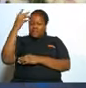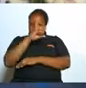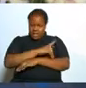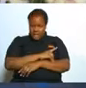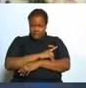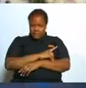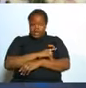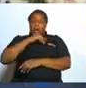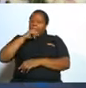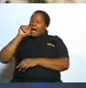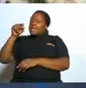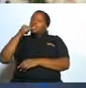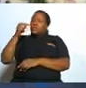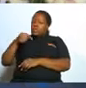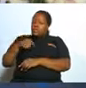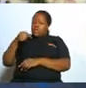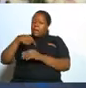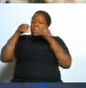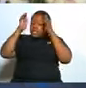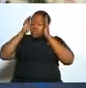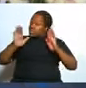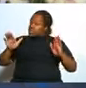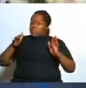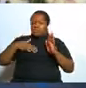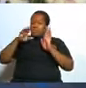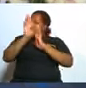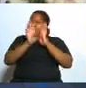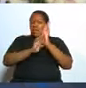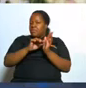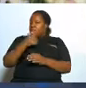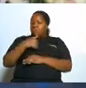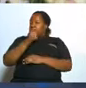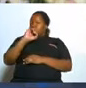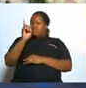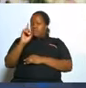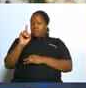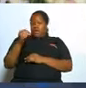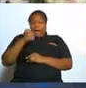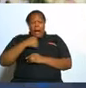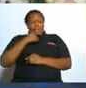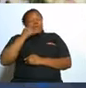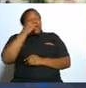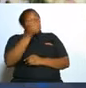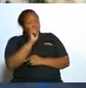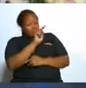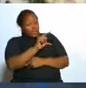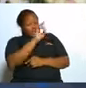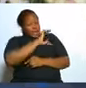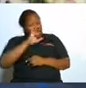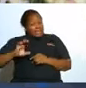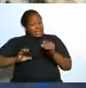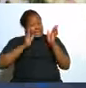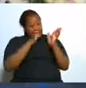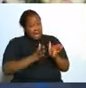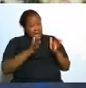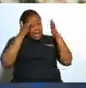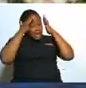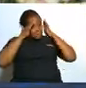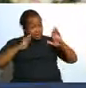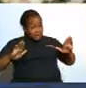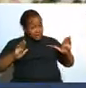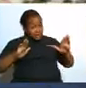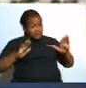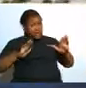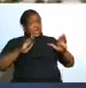i don't read the bible and then i told her that christians and muslims all believe in a